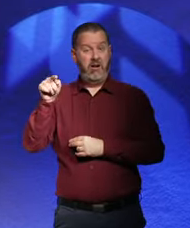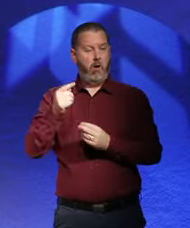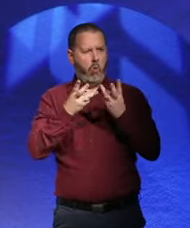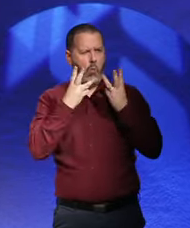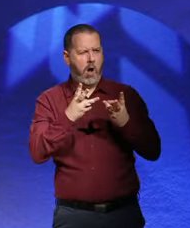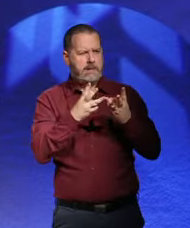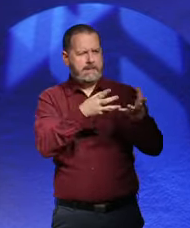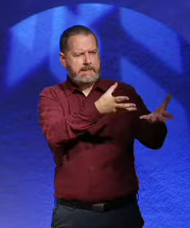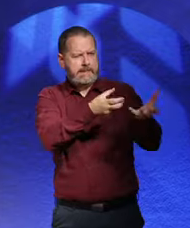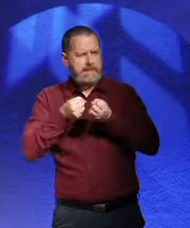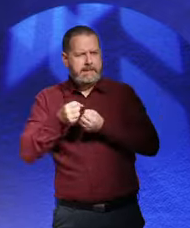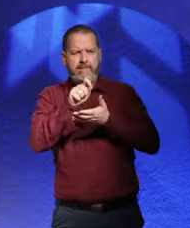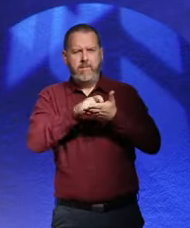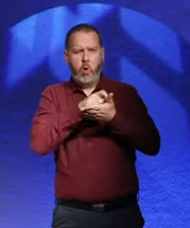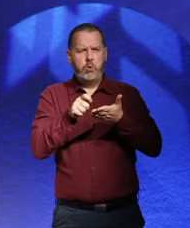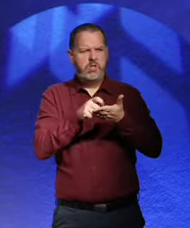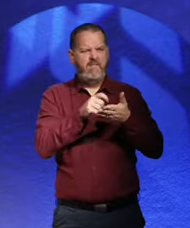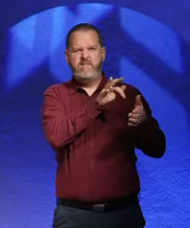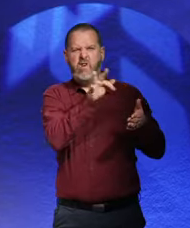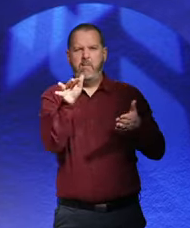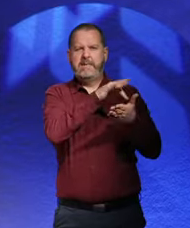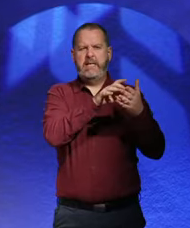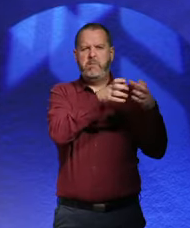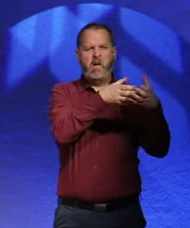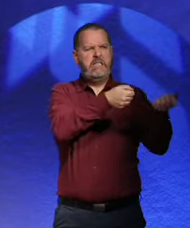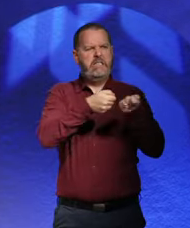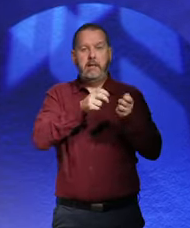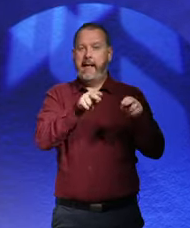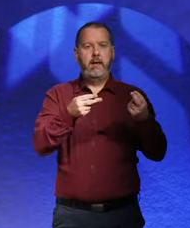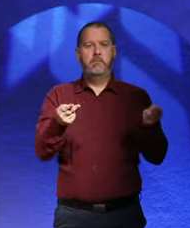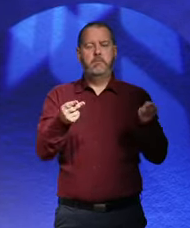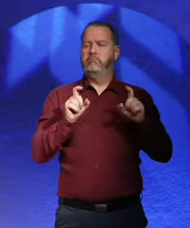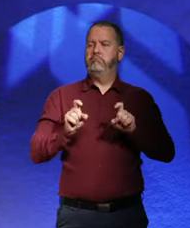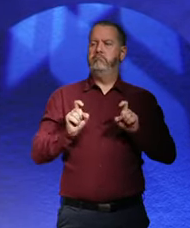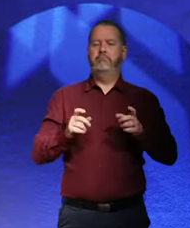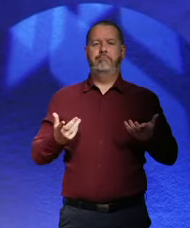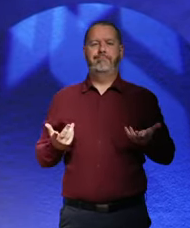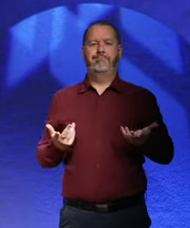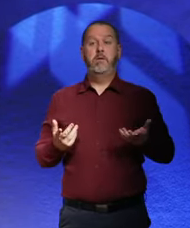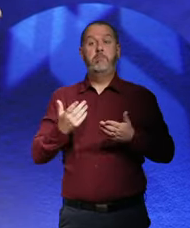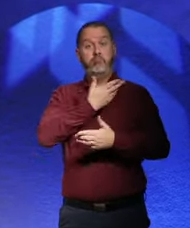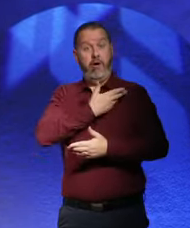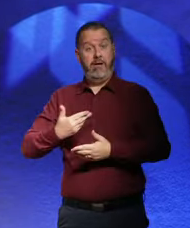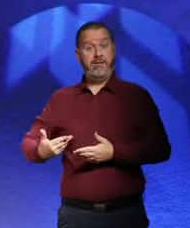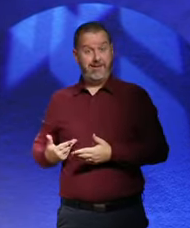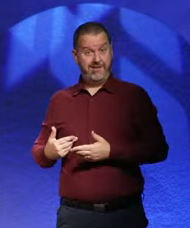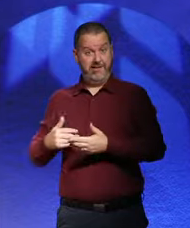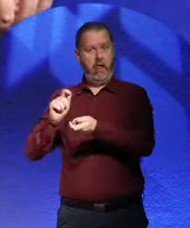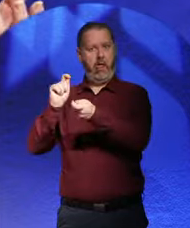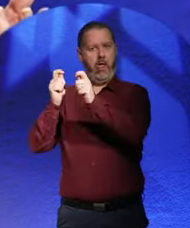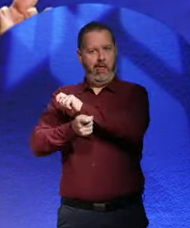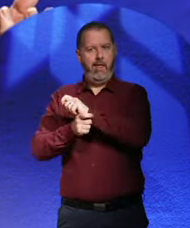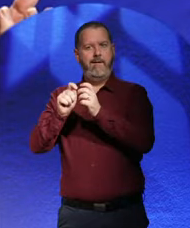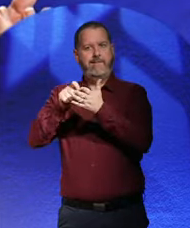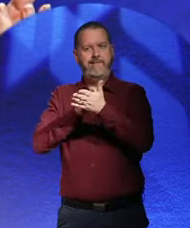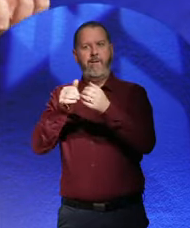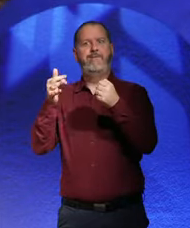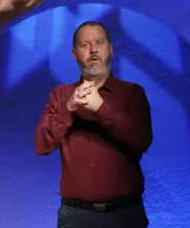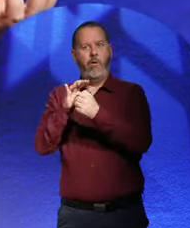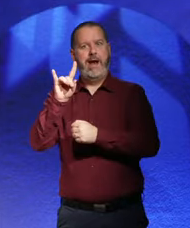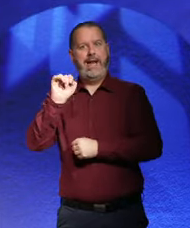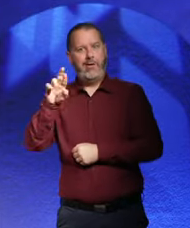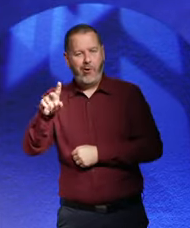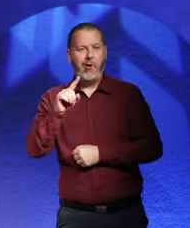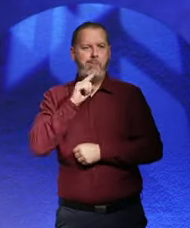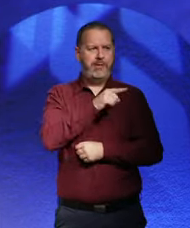the Catholic Center Party. So that's kind of a bit of a... But he does win votes from Protestants, doesn't he? Nearly all the voters for Hitler